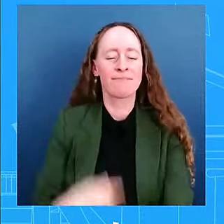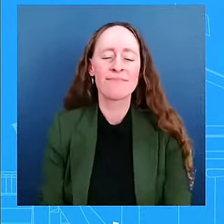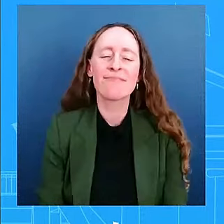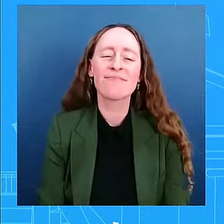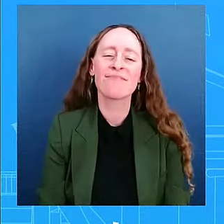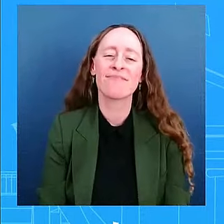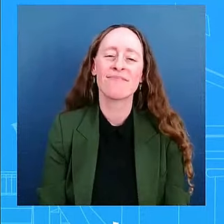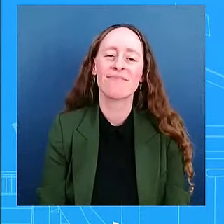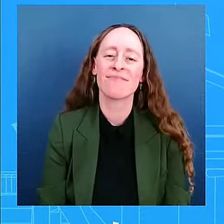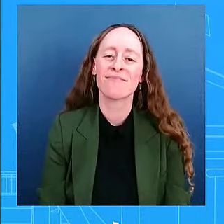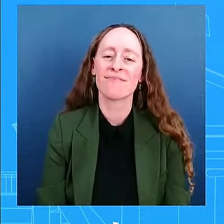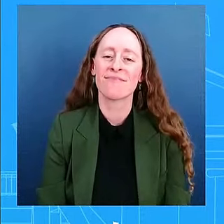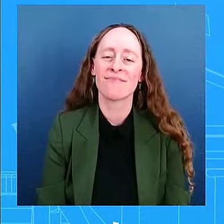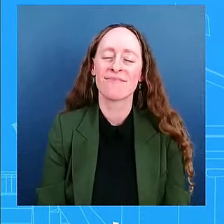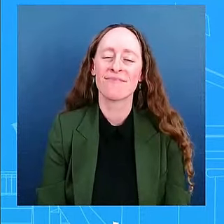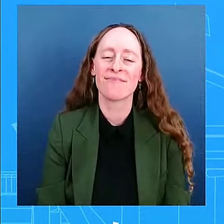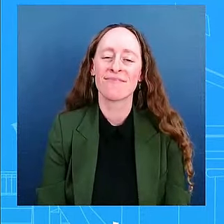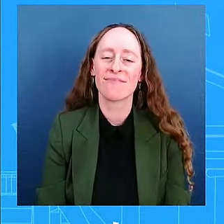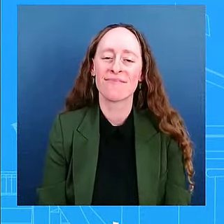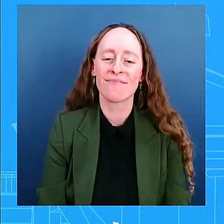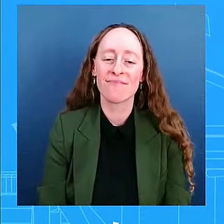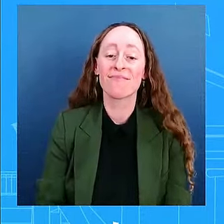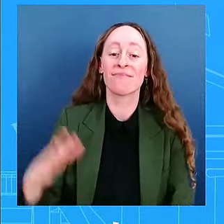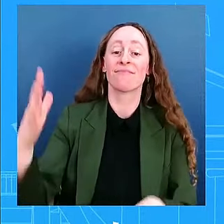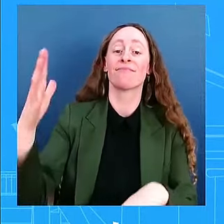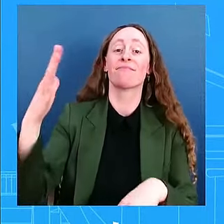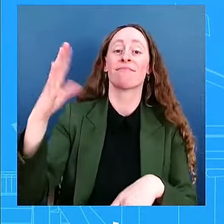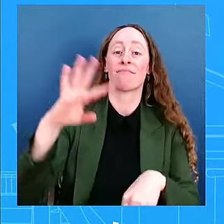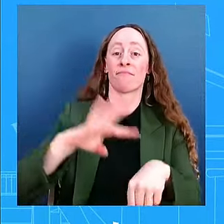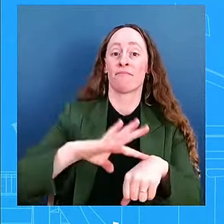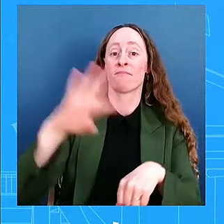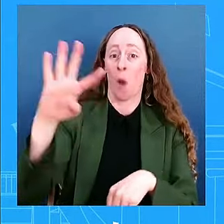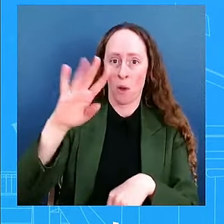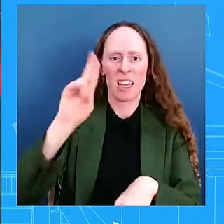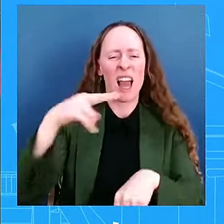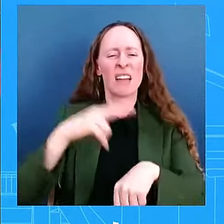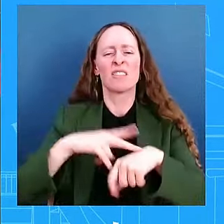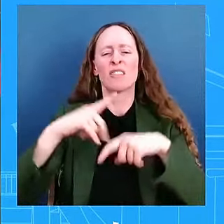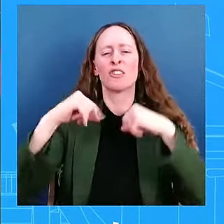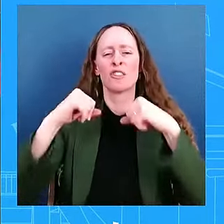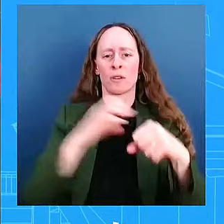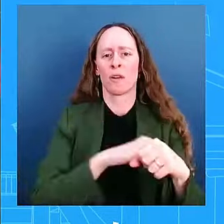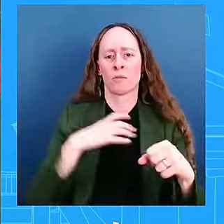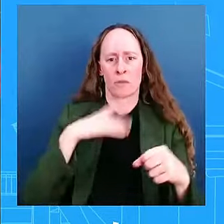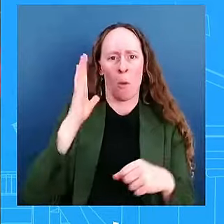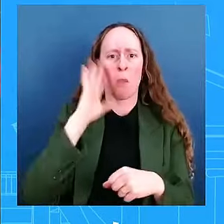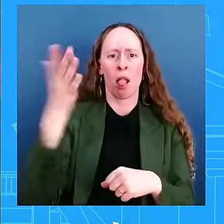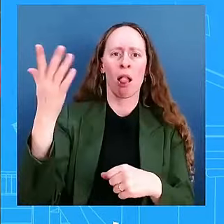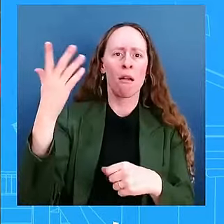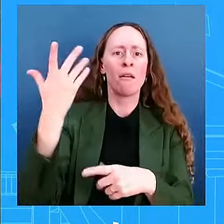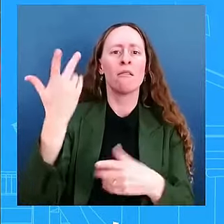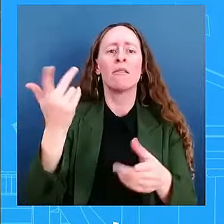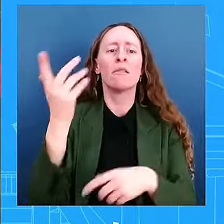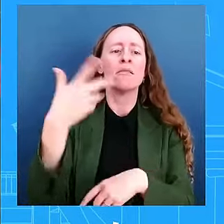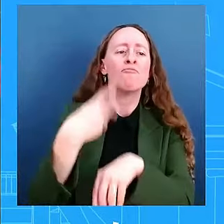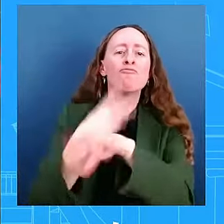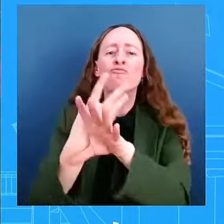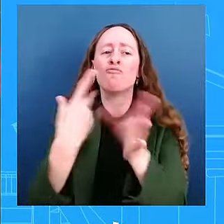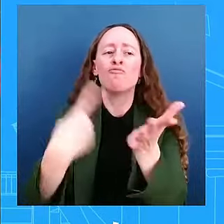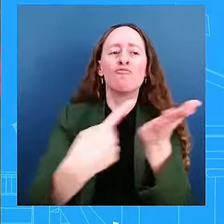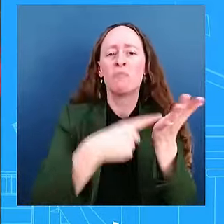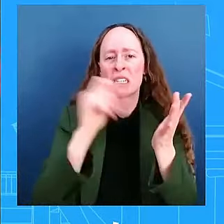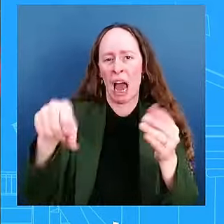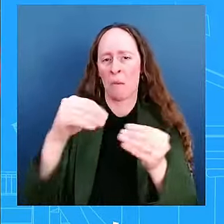o'clock, National Security Council will have a press call, so certainly you should join that. Just one more to follow up on Amr's question on the President's comments